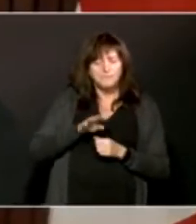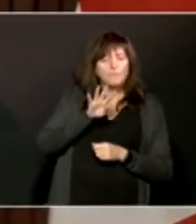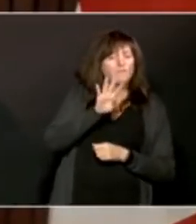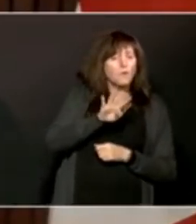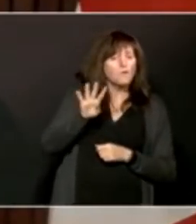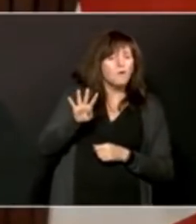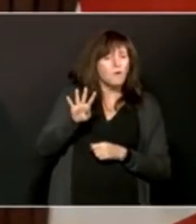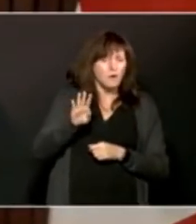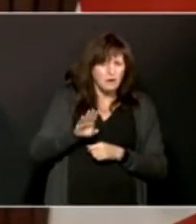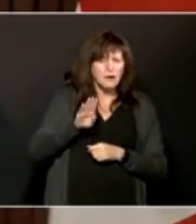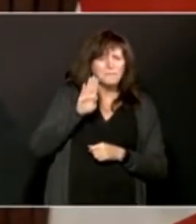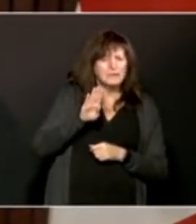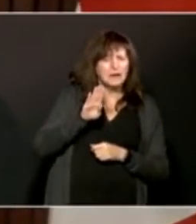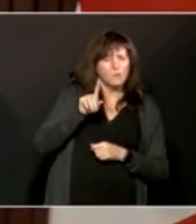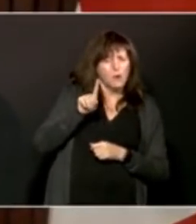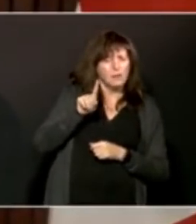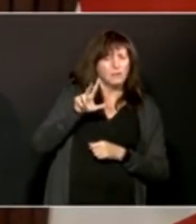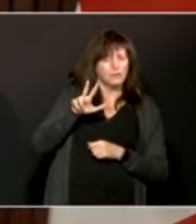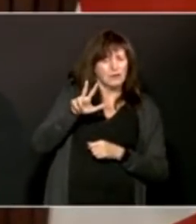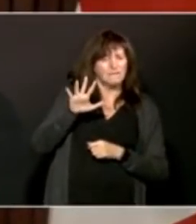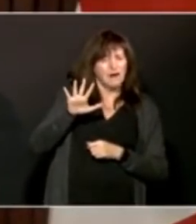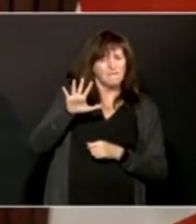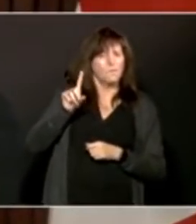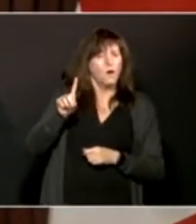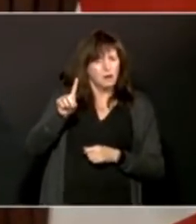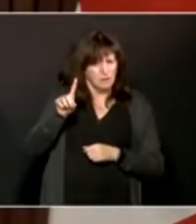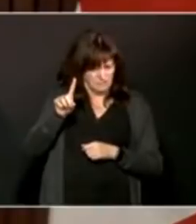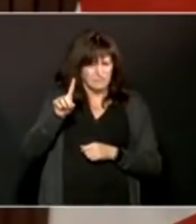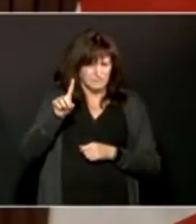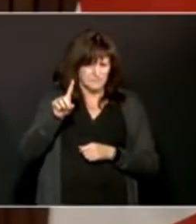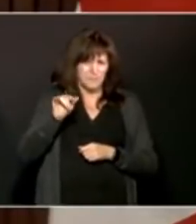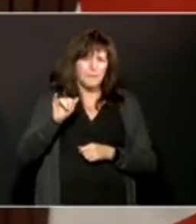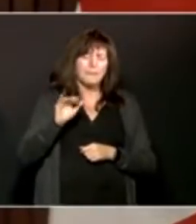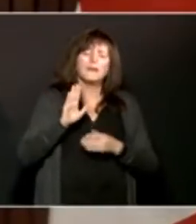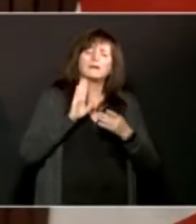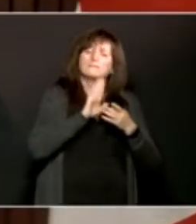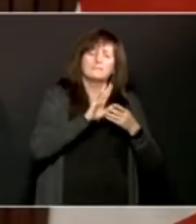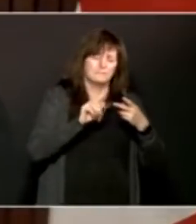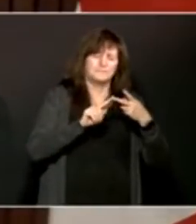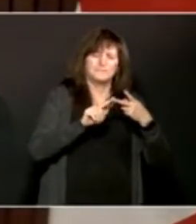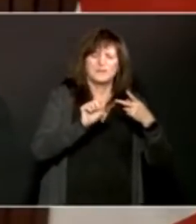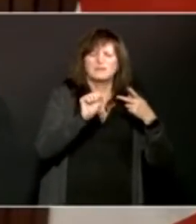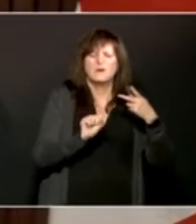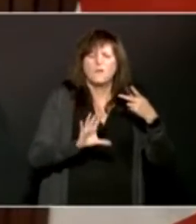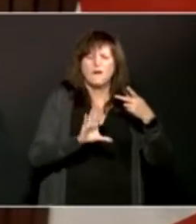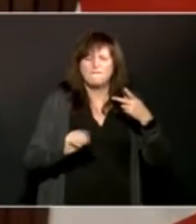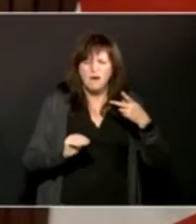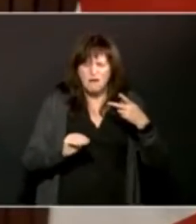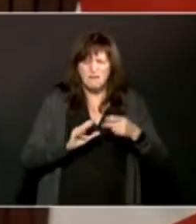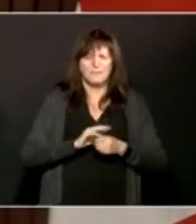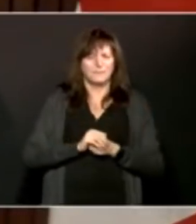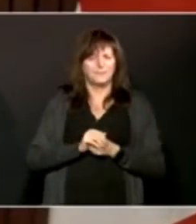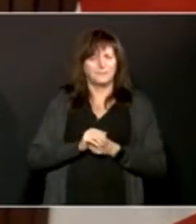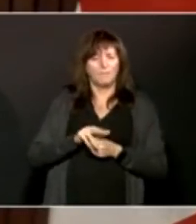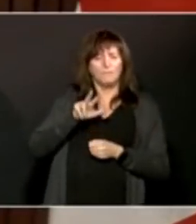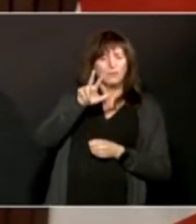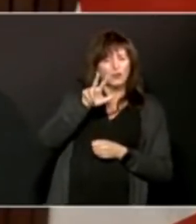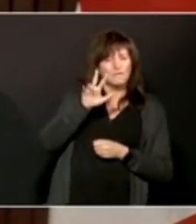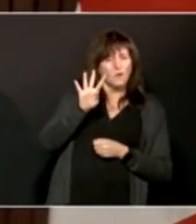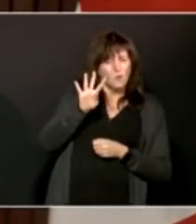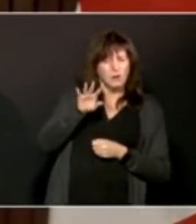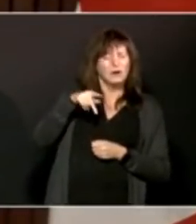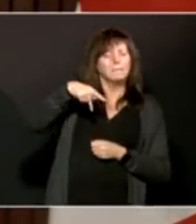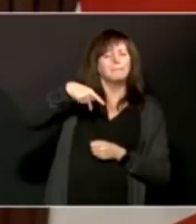.1.3.5.1, or South African variant. And 34 are of the P.1, or